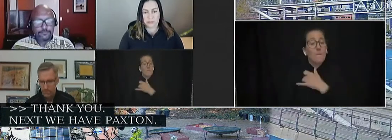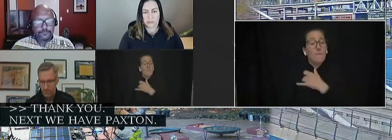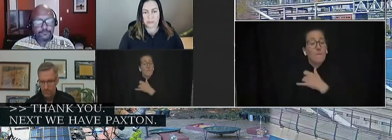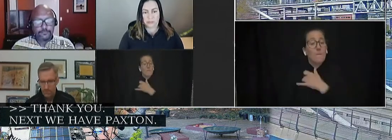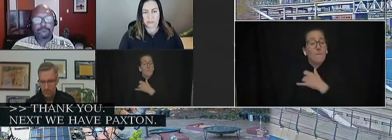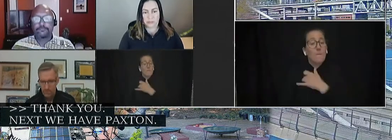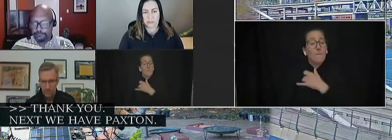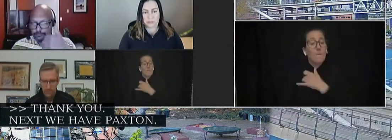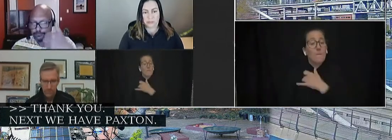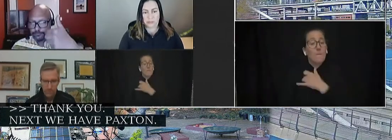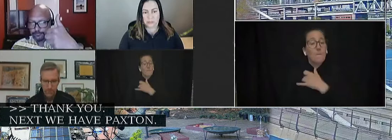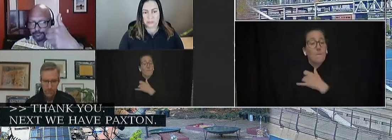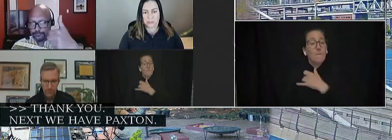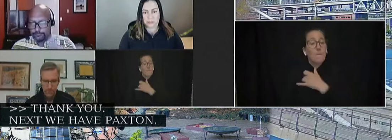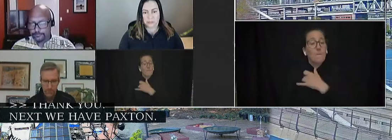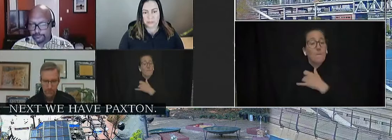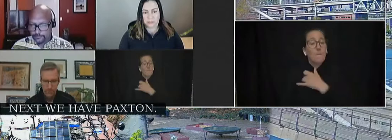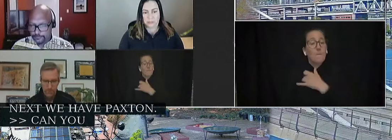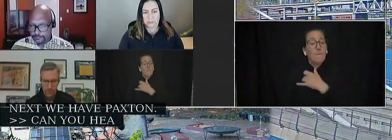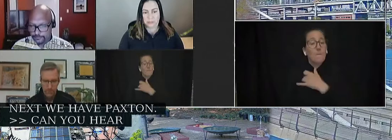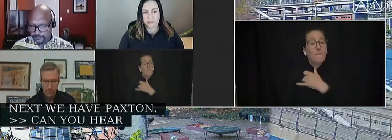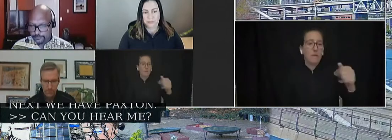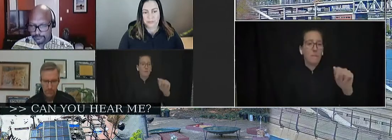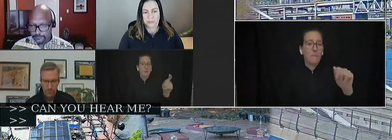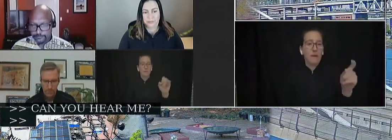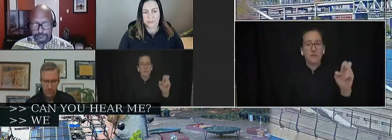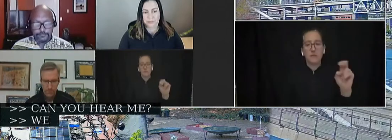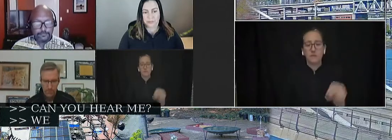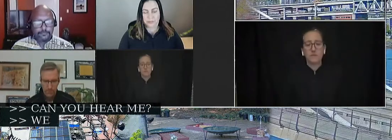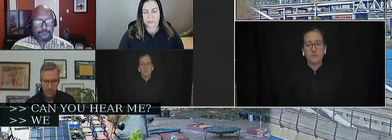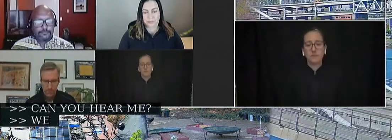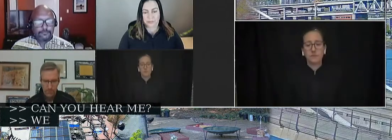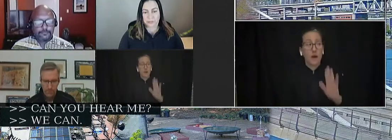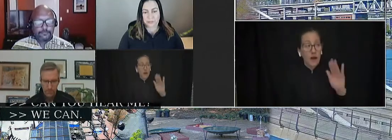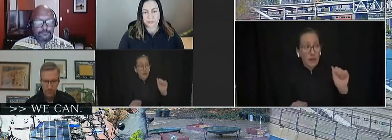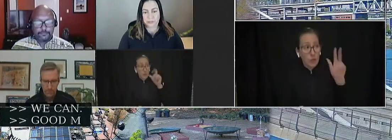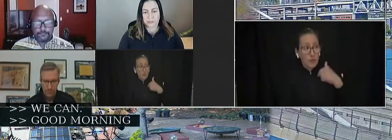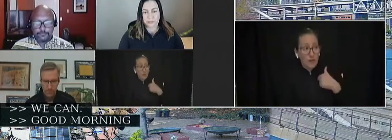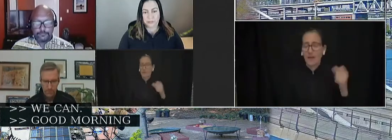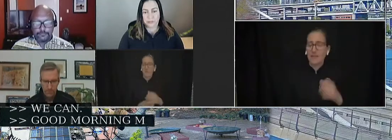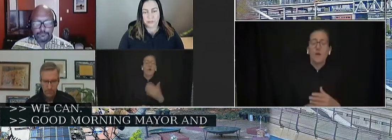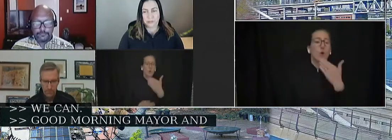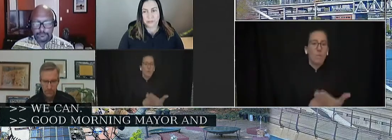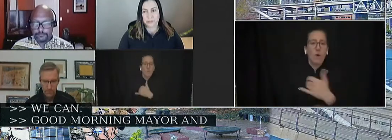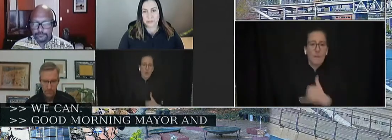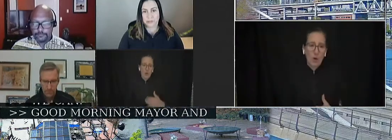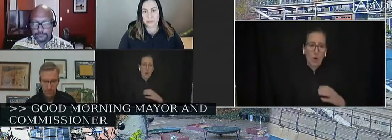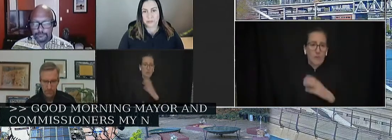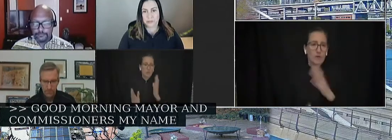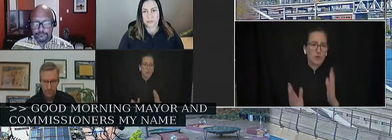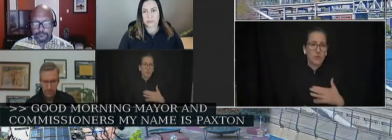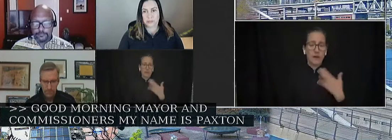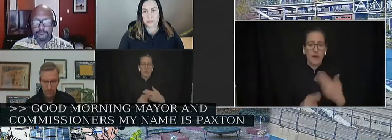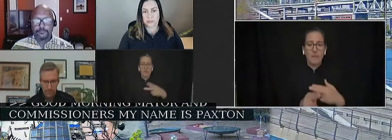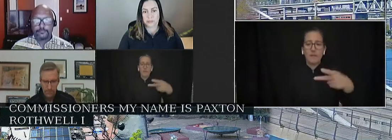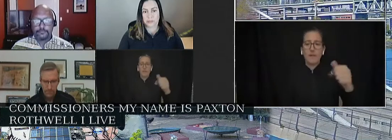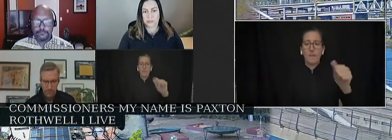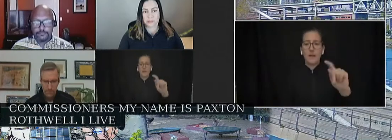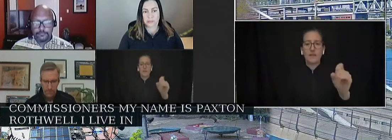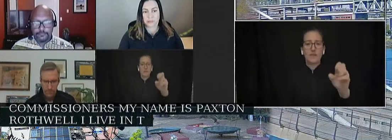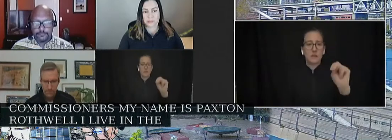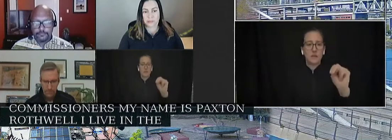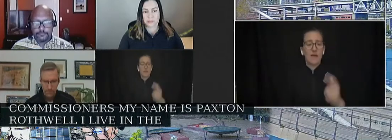Hello. Can you hear me? We can. Good morning, Mayor and Commissioners. My name is Paxton Rothwell. I live in the King neighborhood and